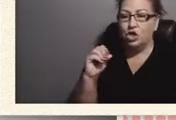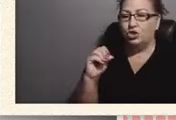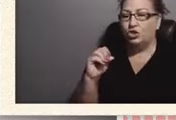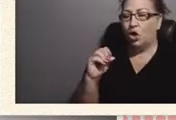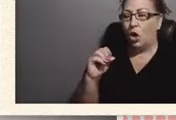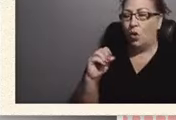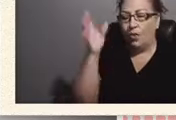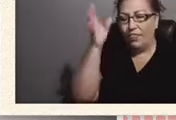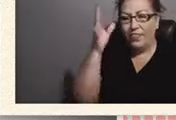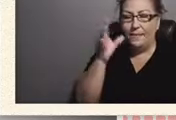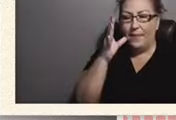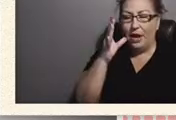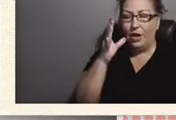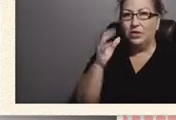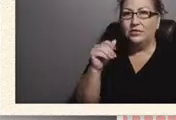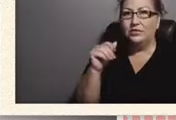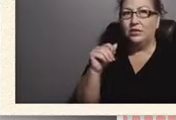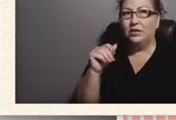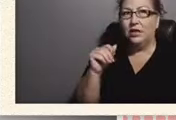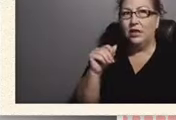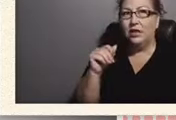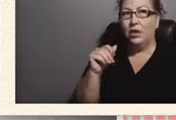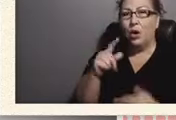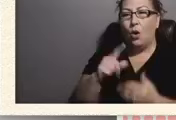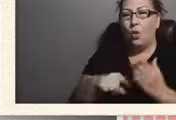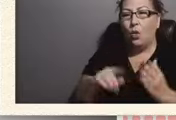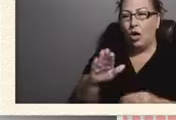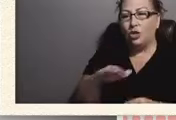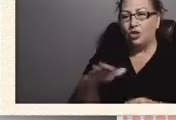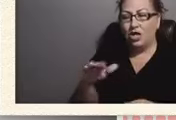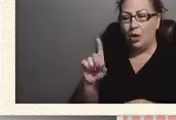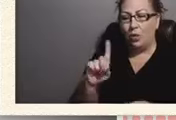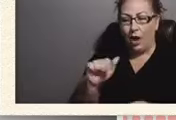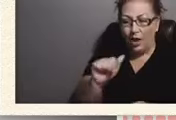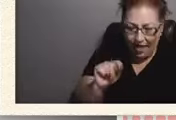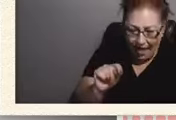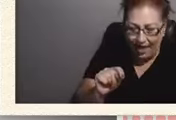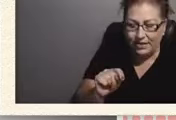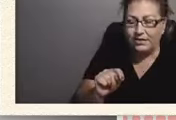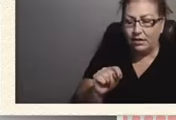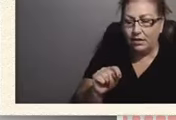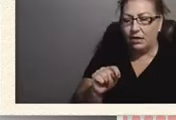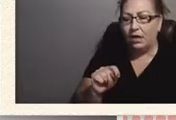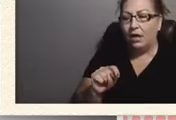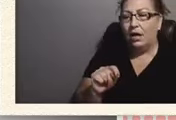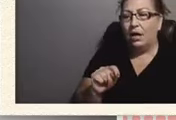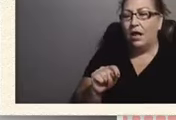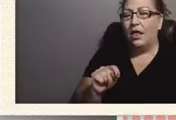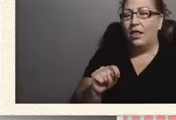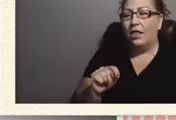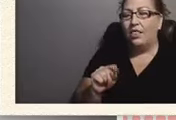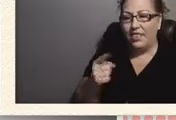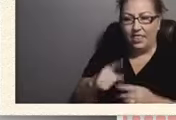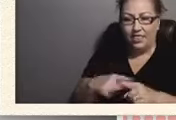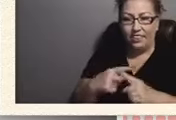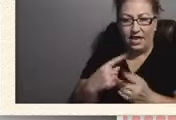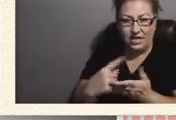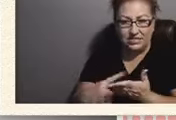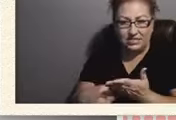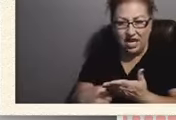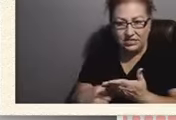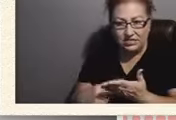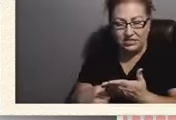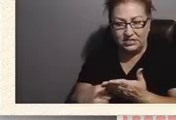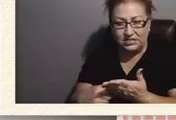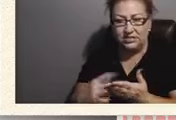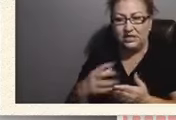what your child, where he is, where she is. They discuss with the parent, they meet with you,